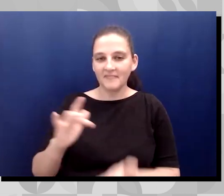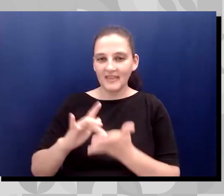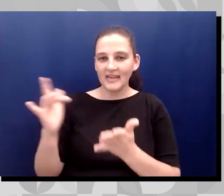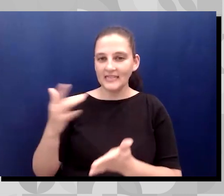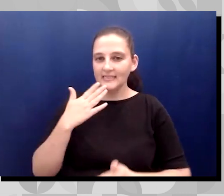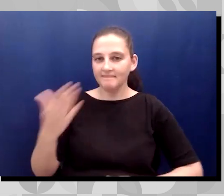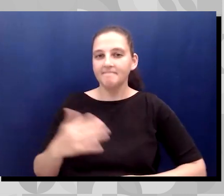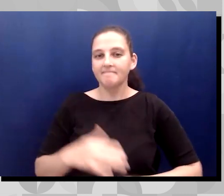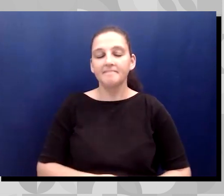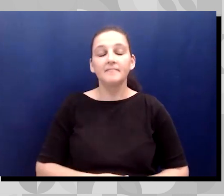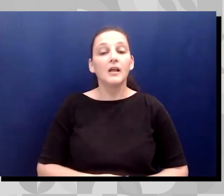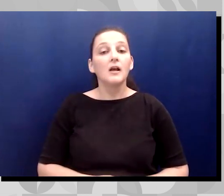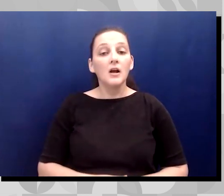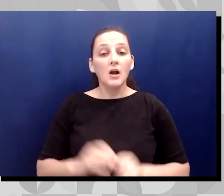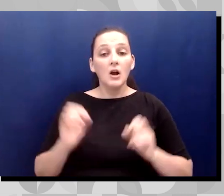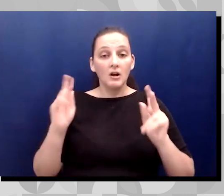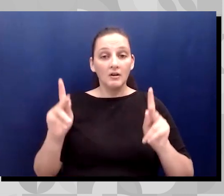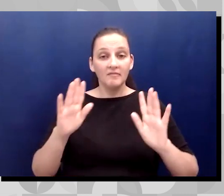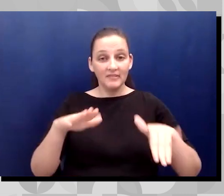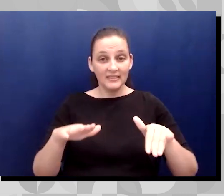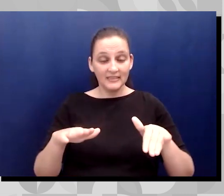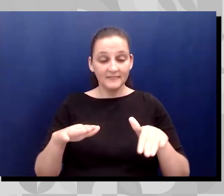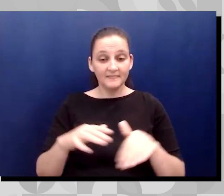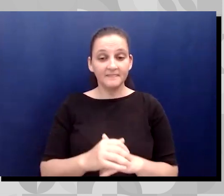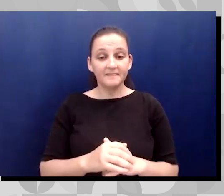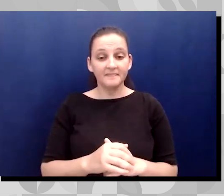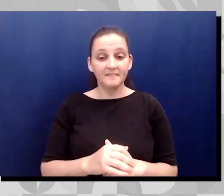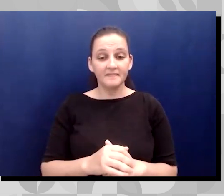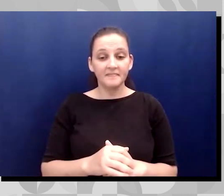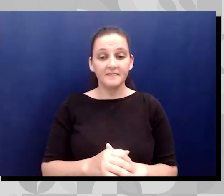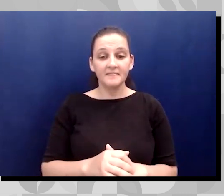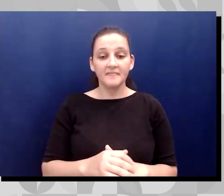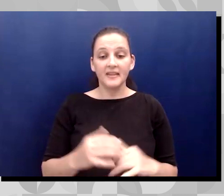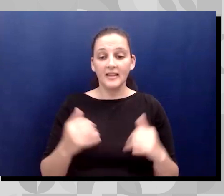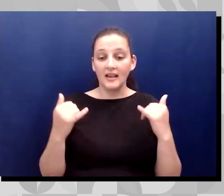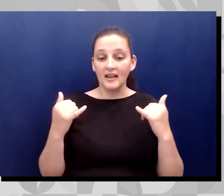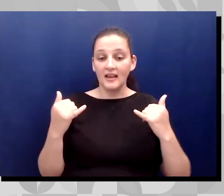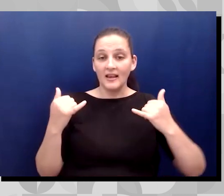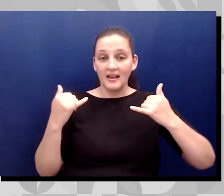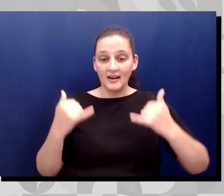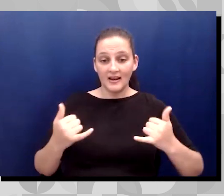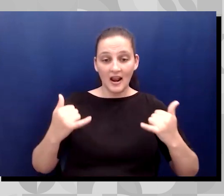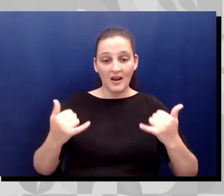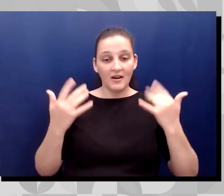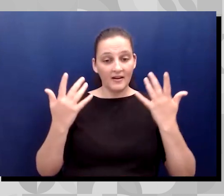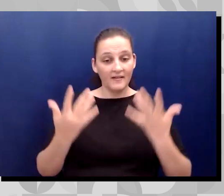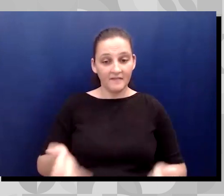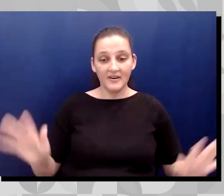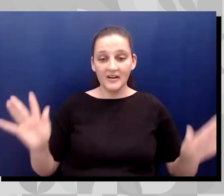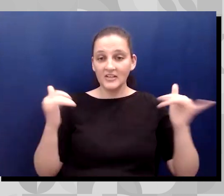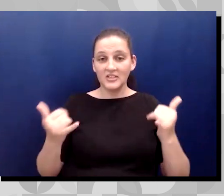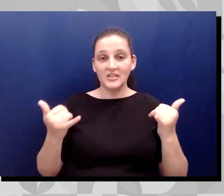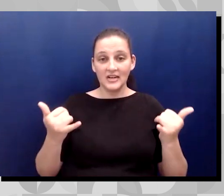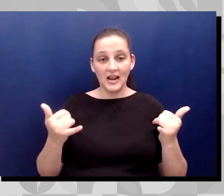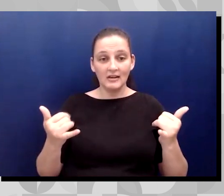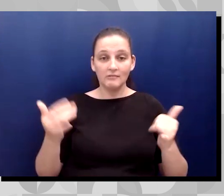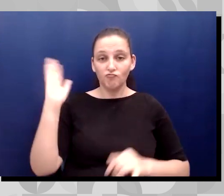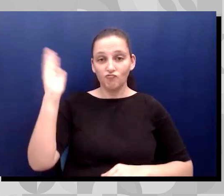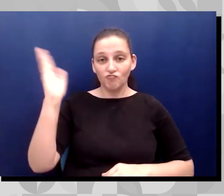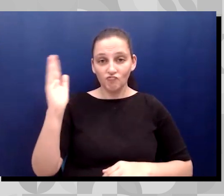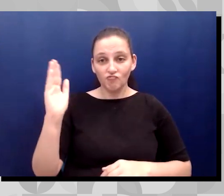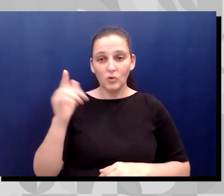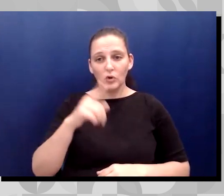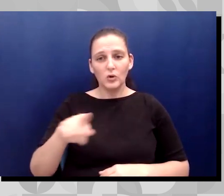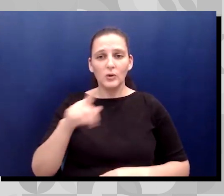team we are now in closing of today's session. I'd love, um, everyone to please give a virtual